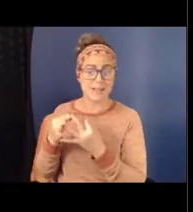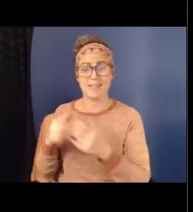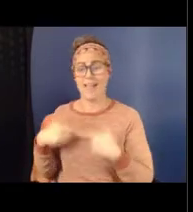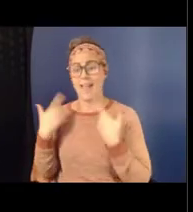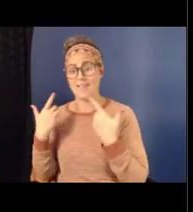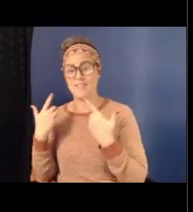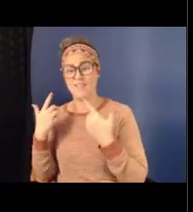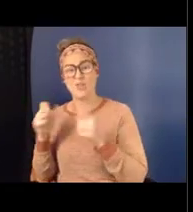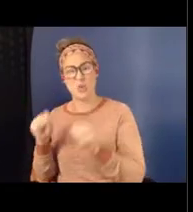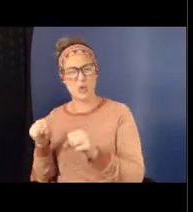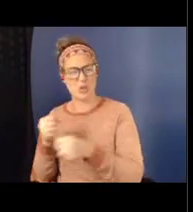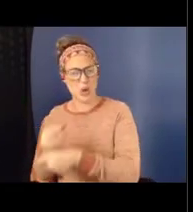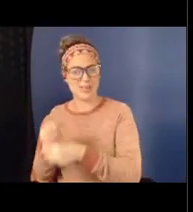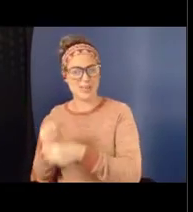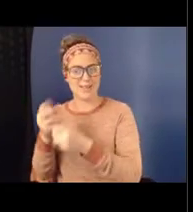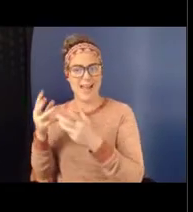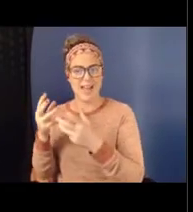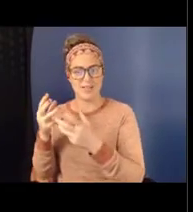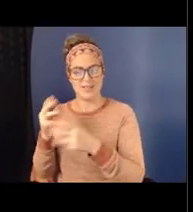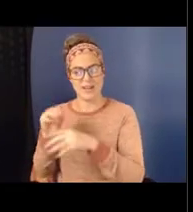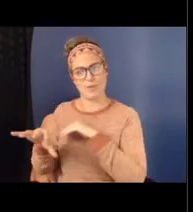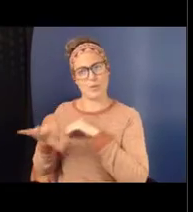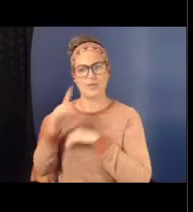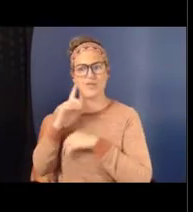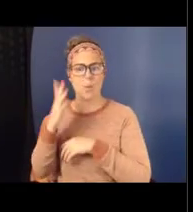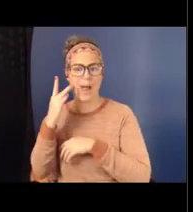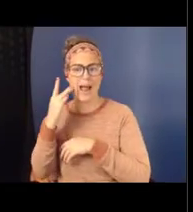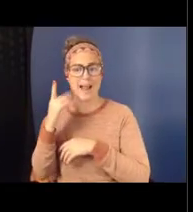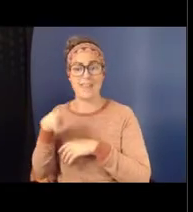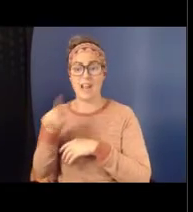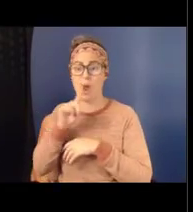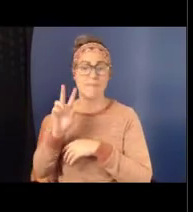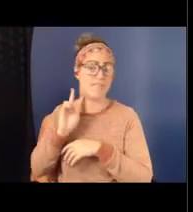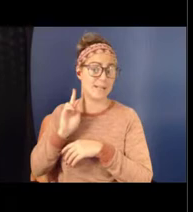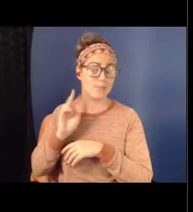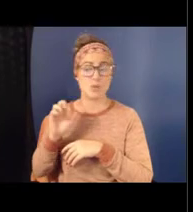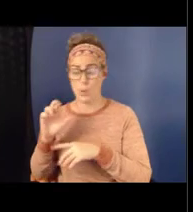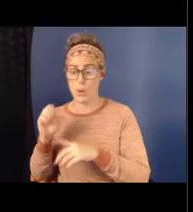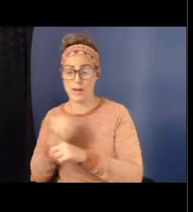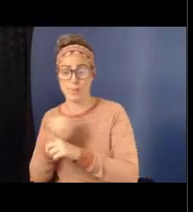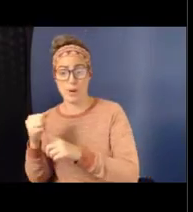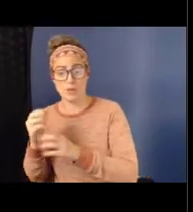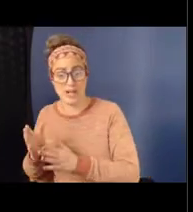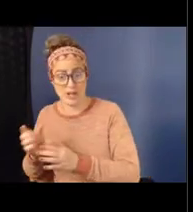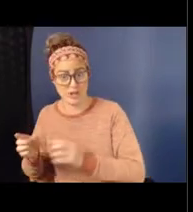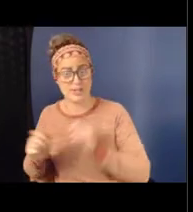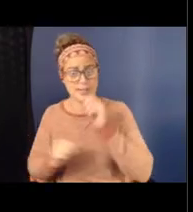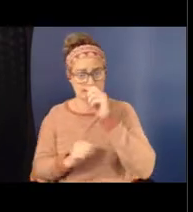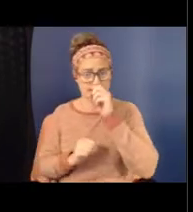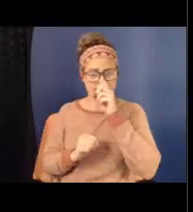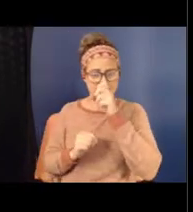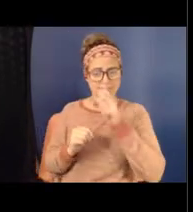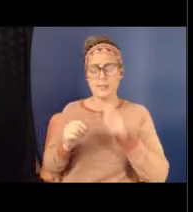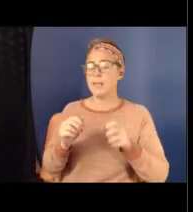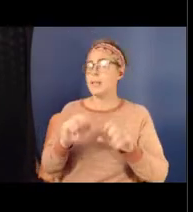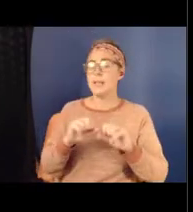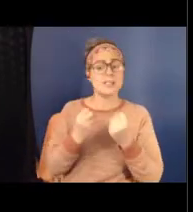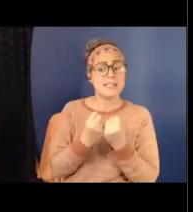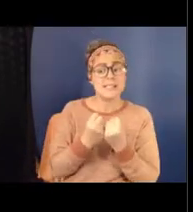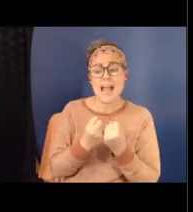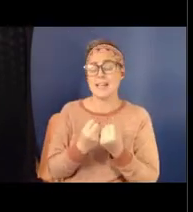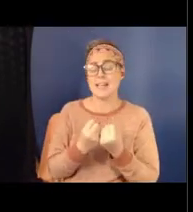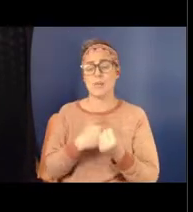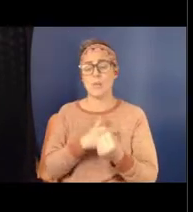who these kids hang out with, their peers, community in general, and society, right? So, we take the social ecological